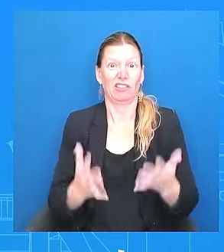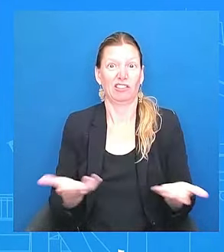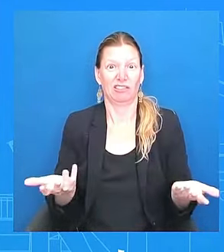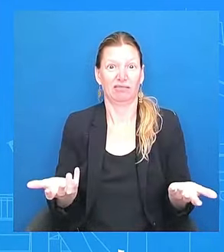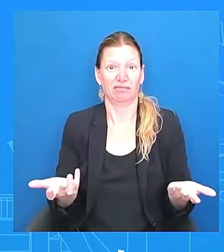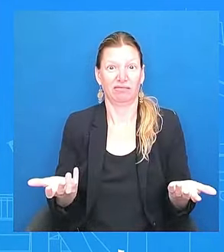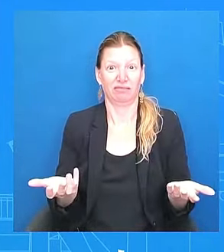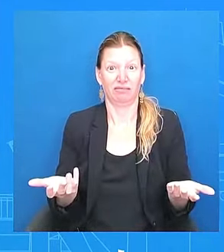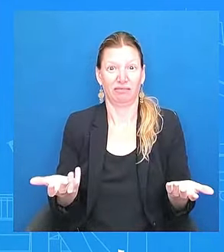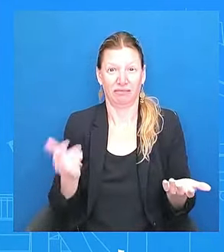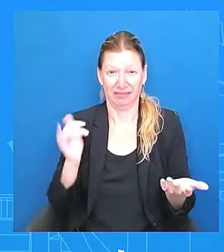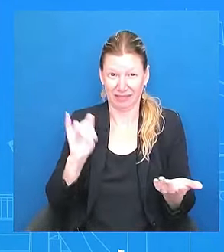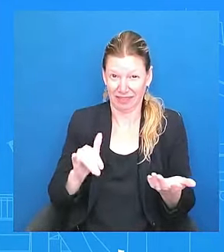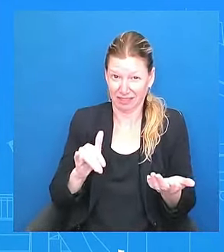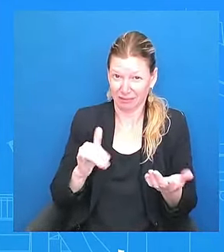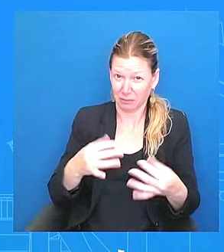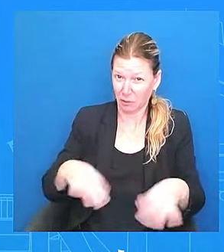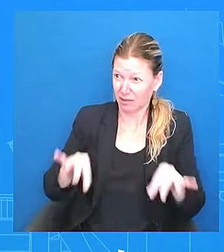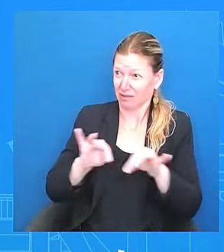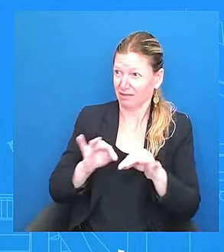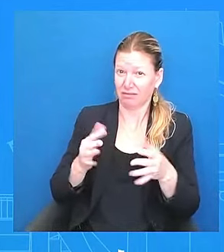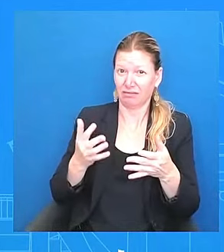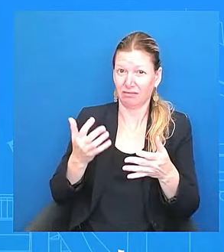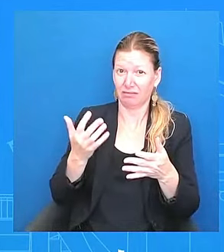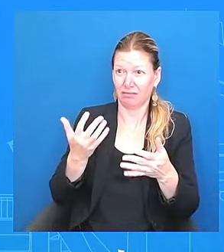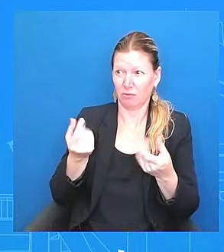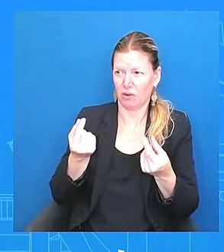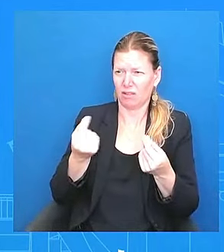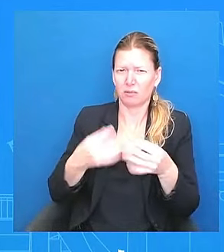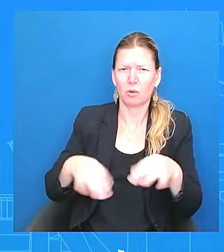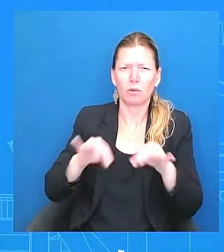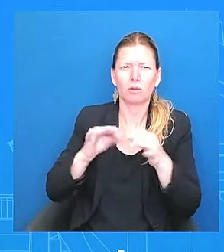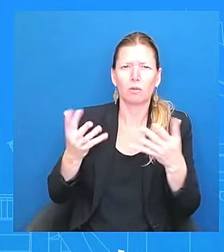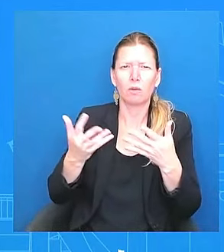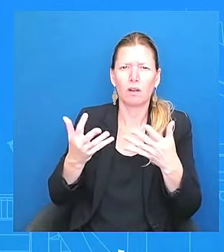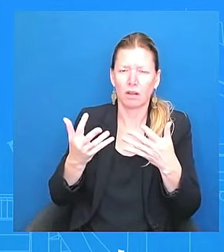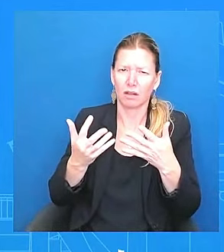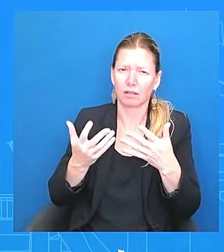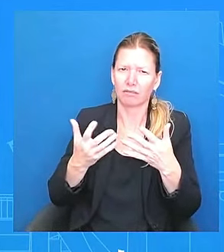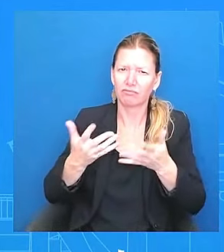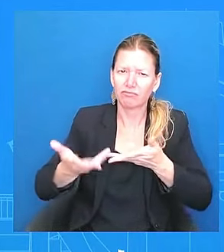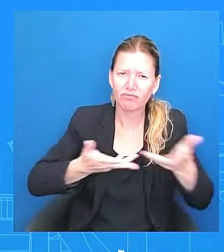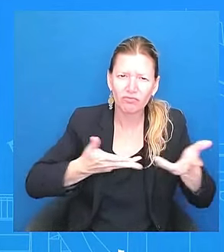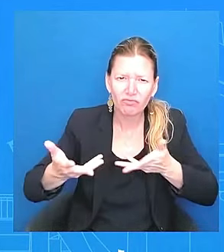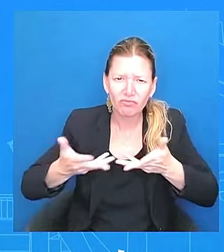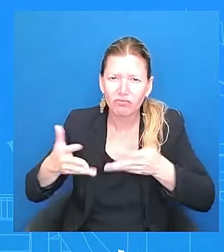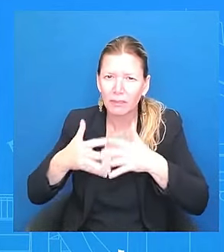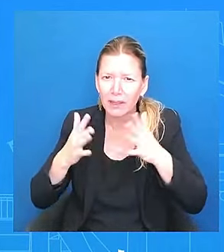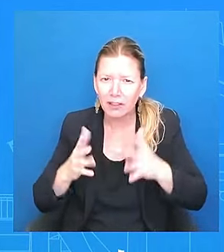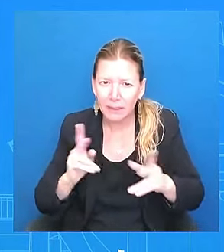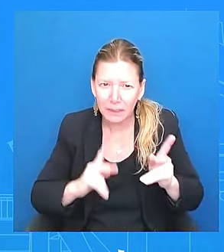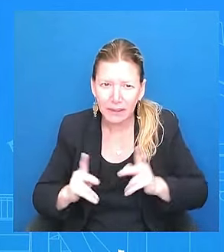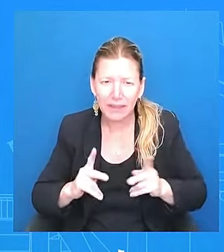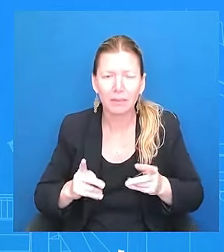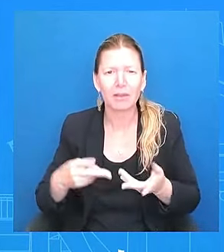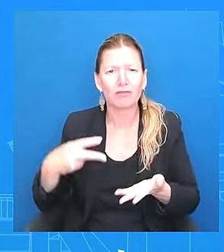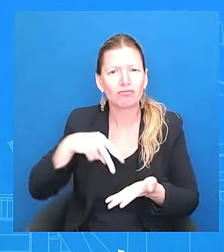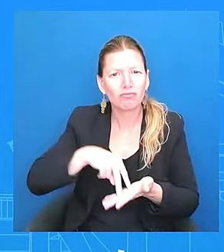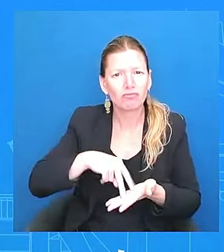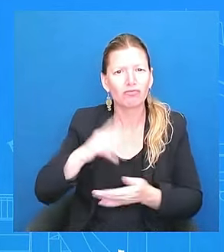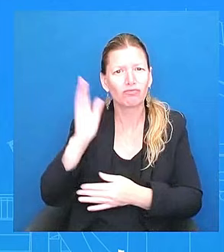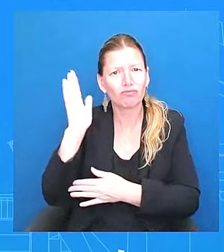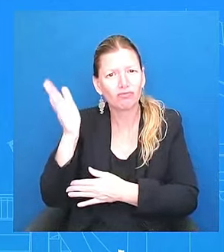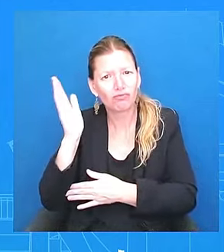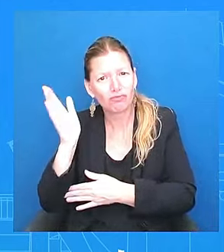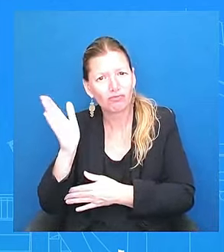and standing in front of them and being honest about that and talking about age. Again, something that you all ask me